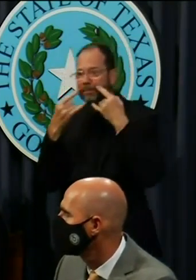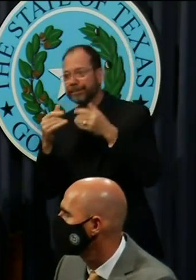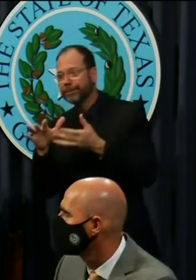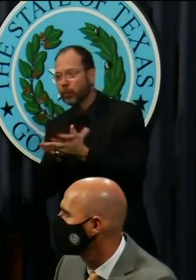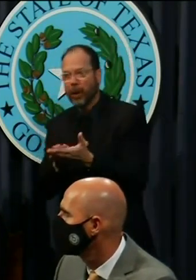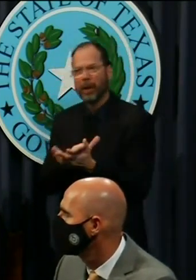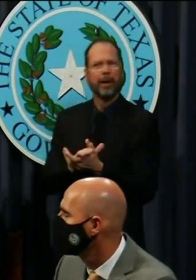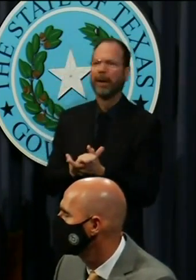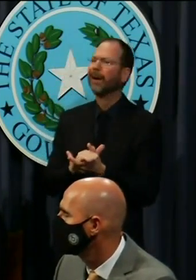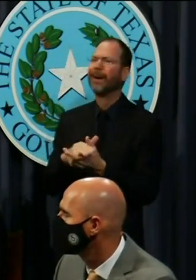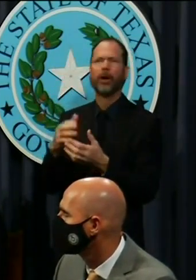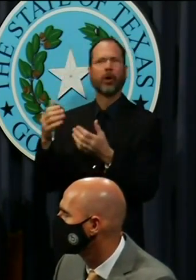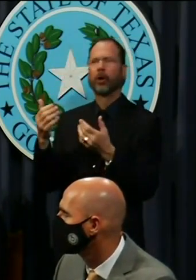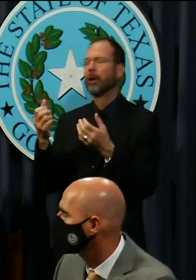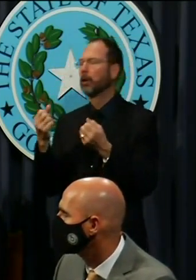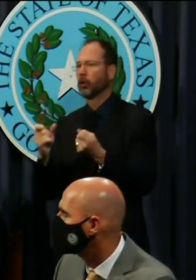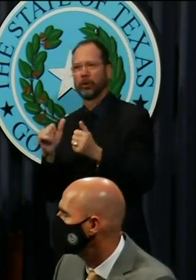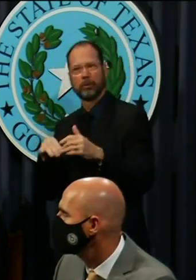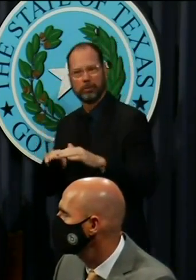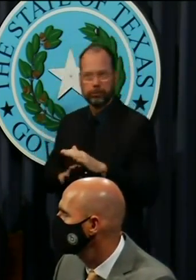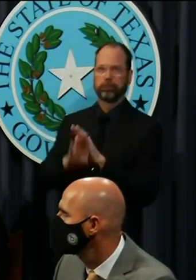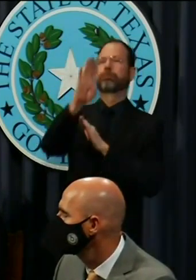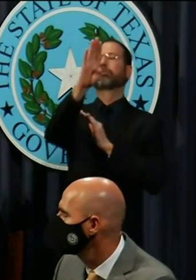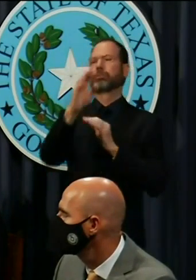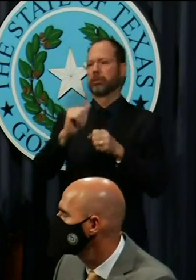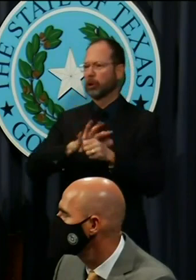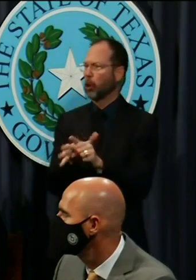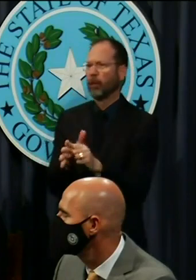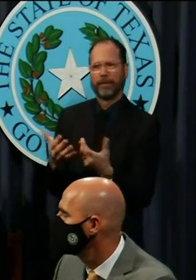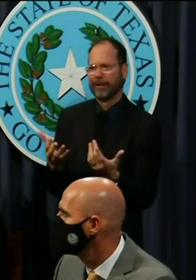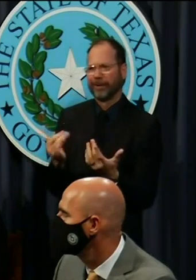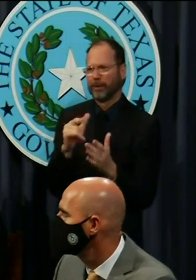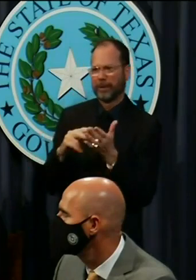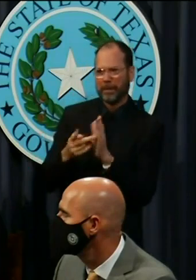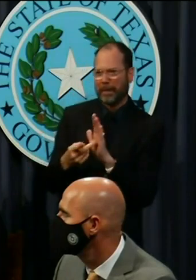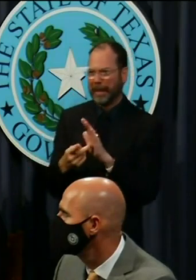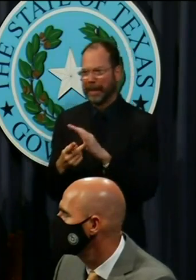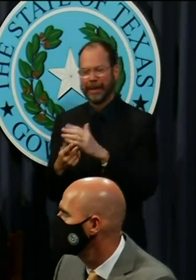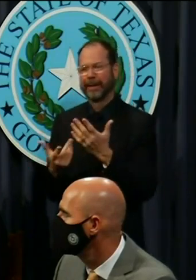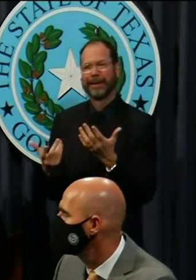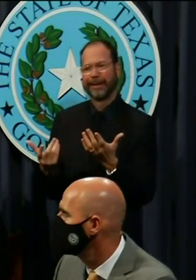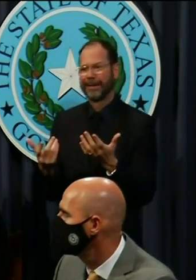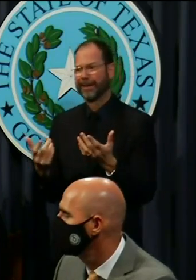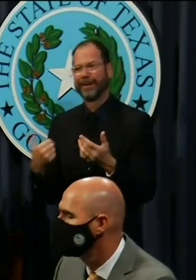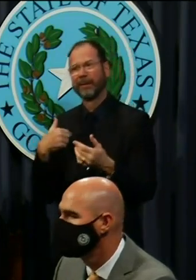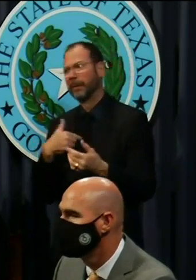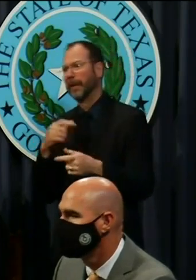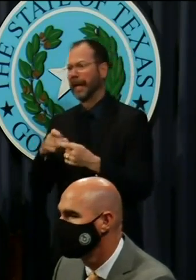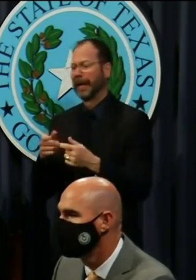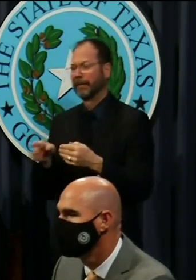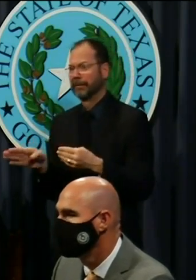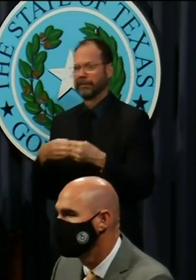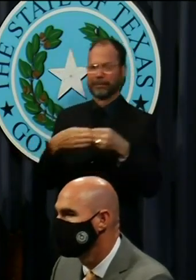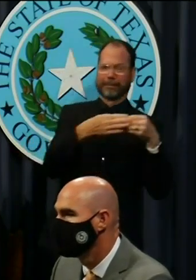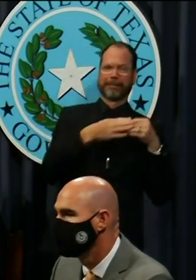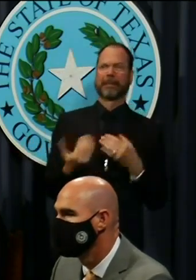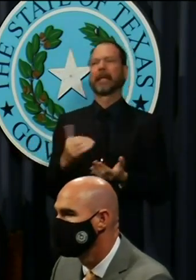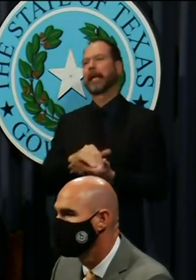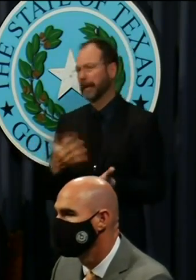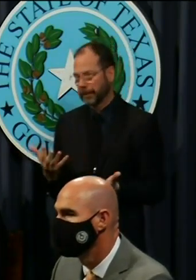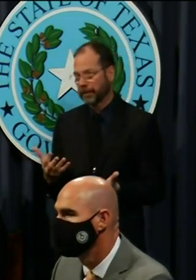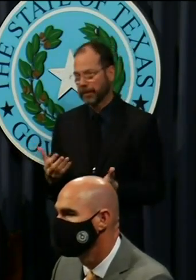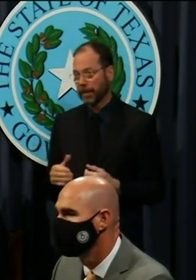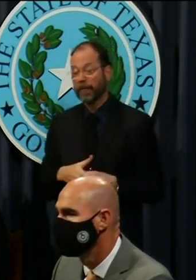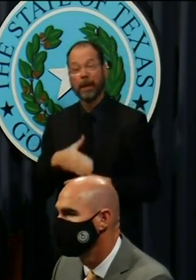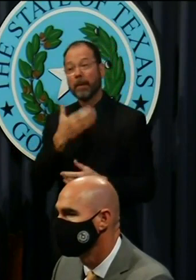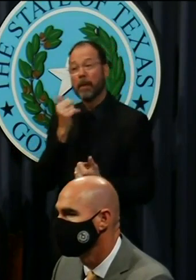it could lead to an unsustainable increase in COVID that would require the possibility of being forced to ratchet back down. The